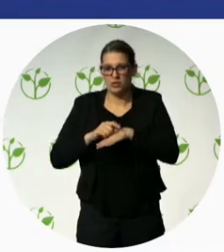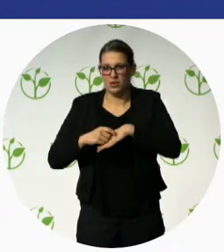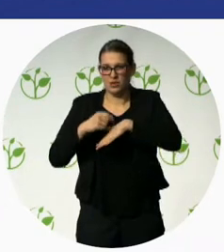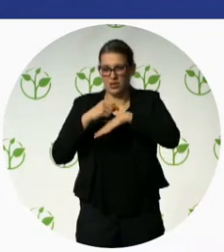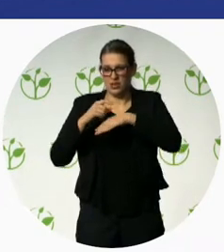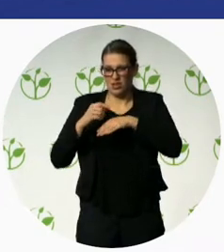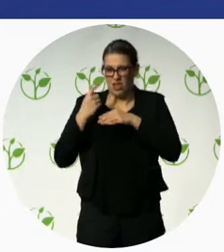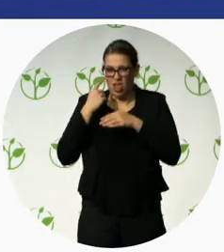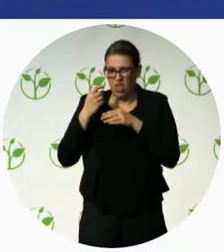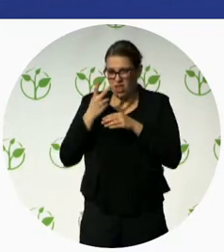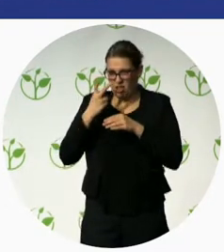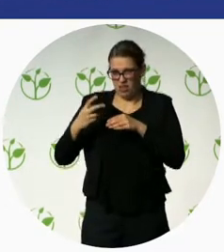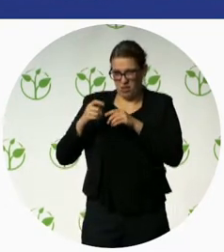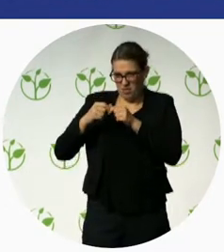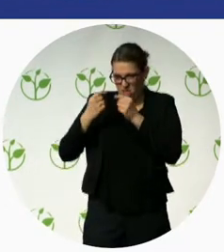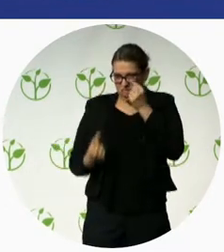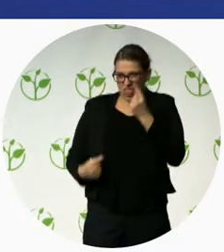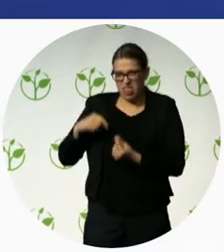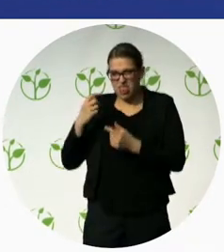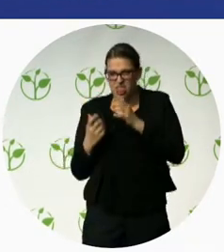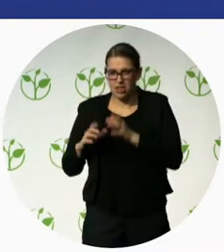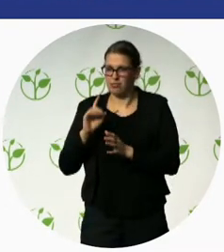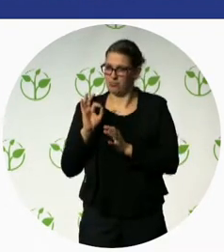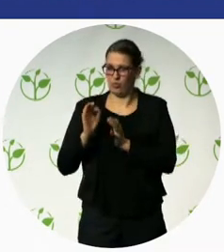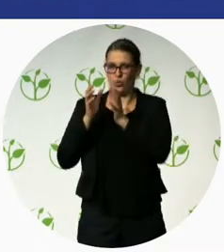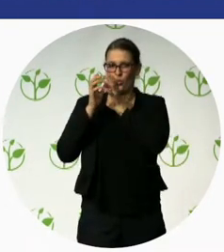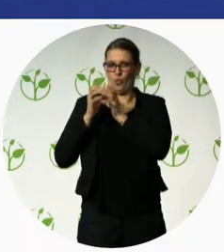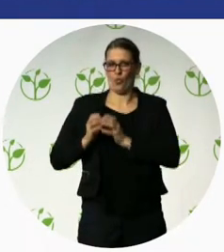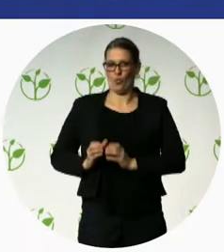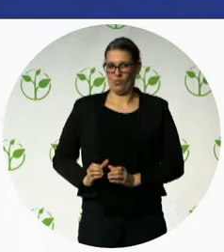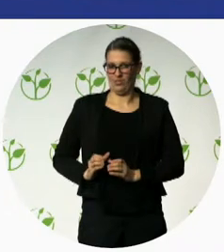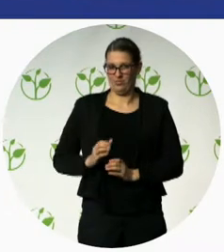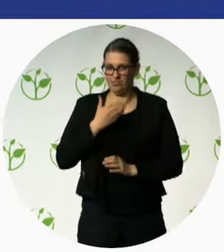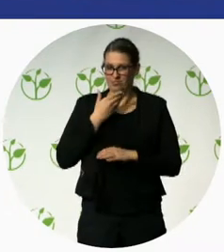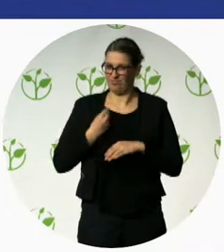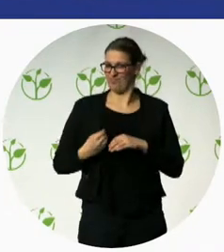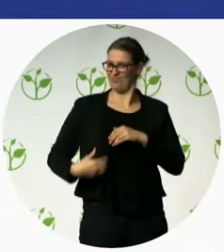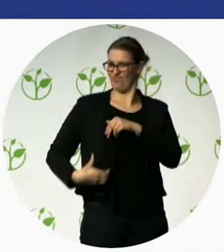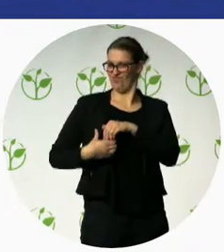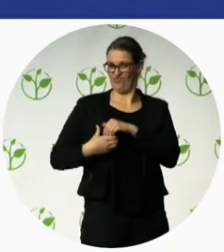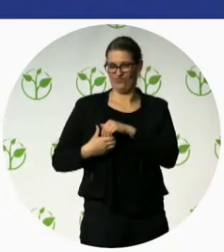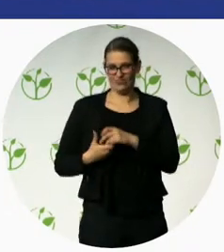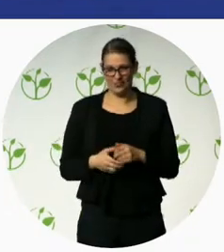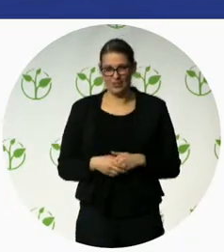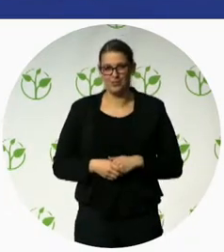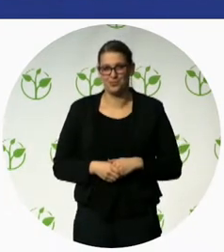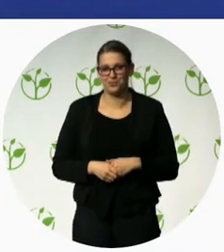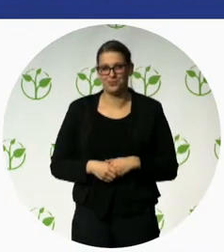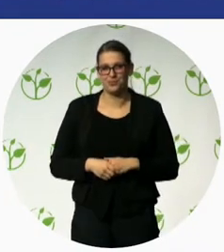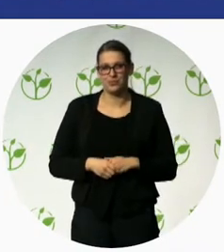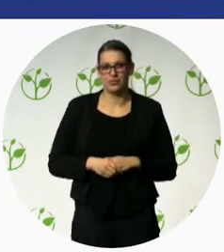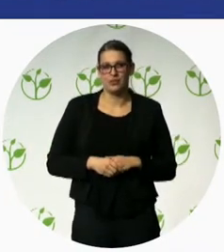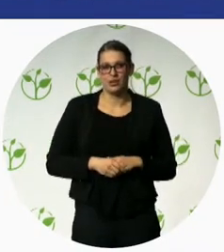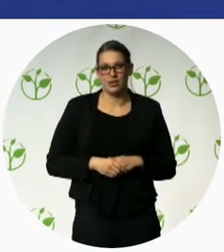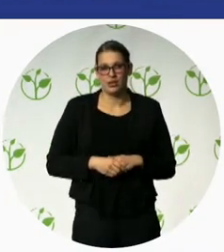is what the Jaipur limb looks like our technology is also called the rapid fit technology because the time